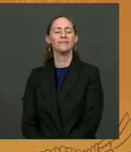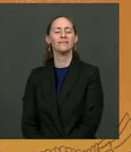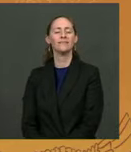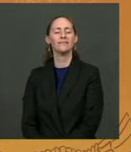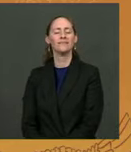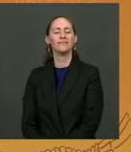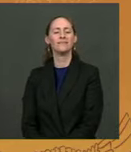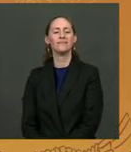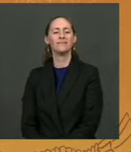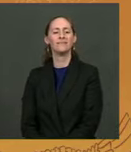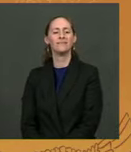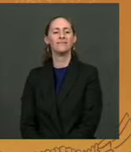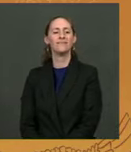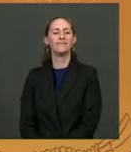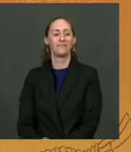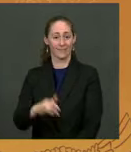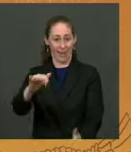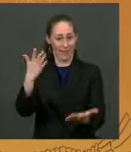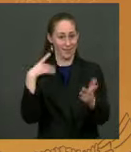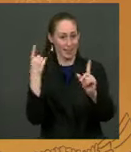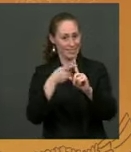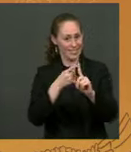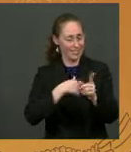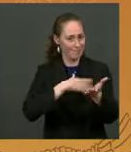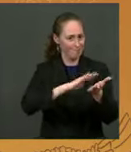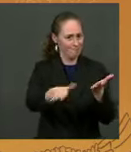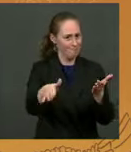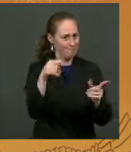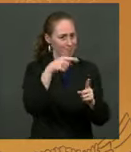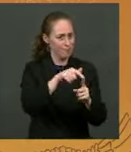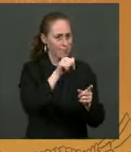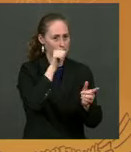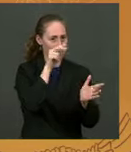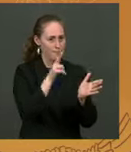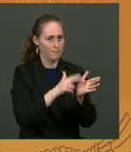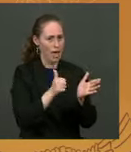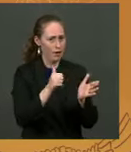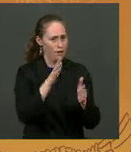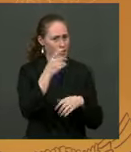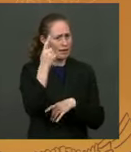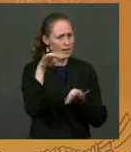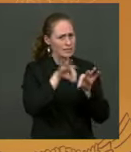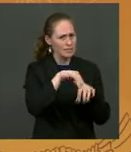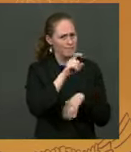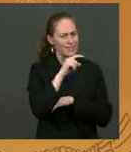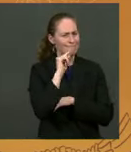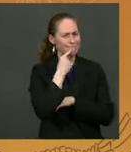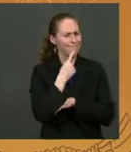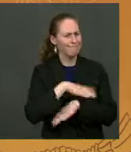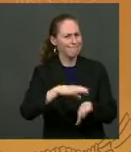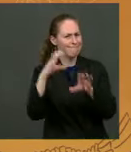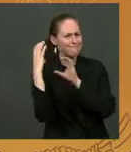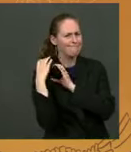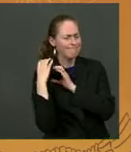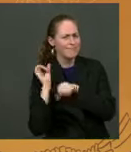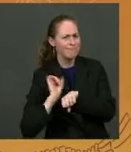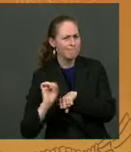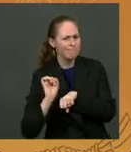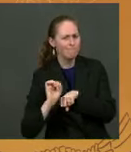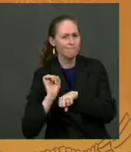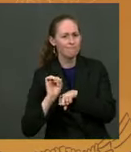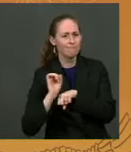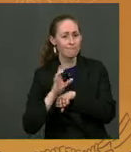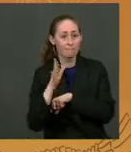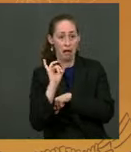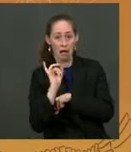pardoned is Peanut Butter, who should be able to uphold his duties. And also, hereby, I'm going to — in case that changes, I'm going to